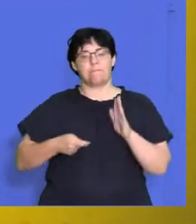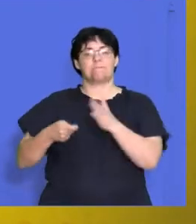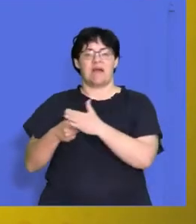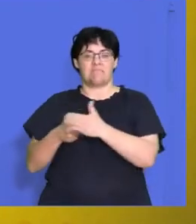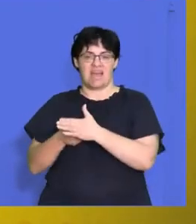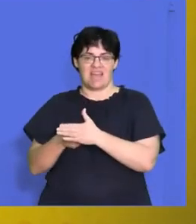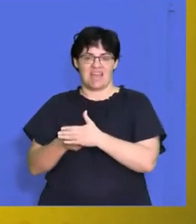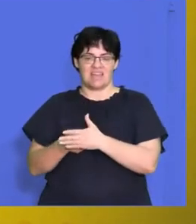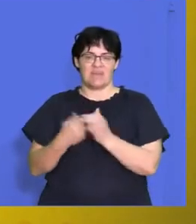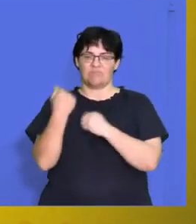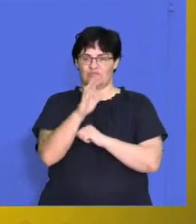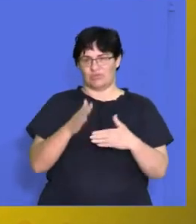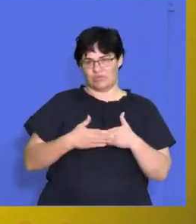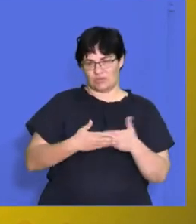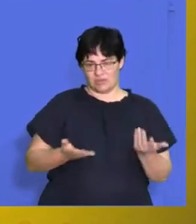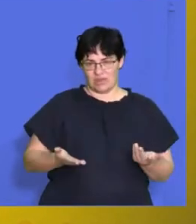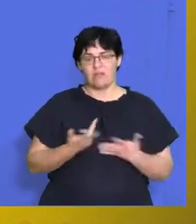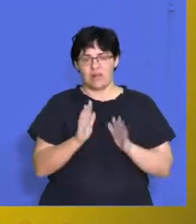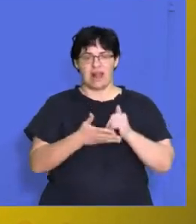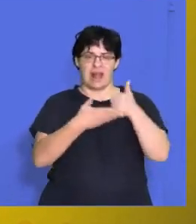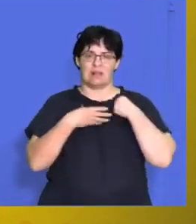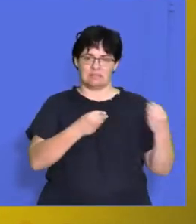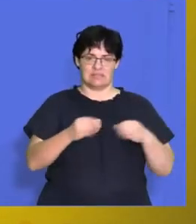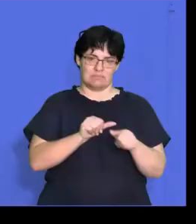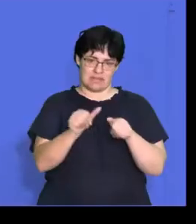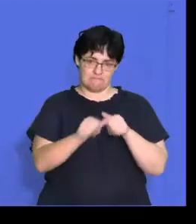that new machinery which is going to help their business.